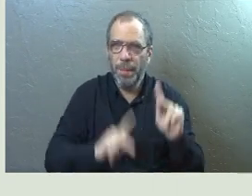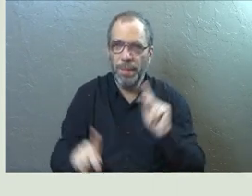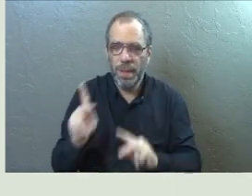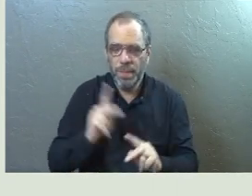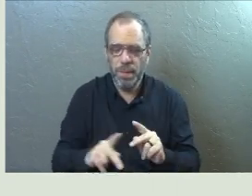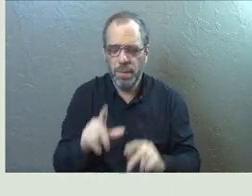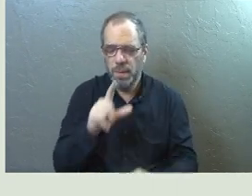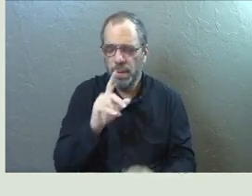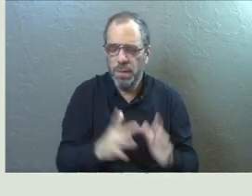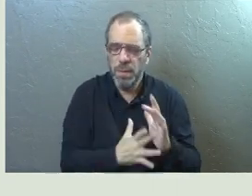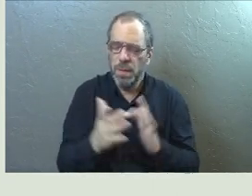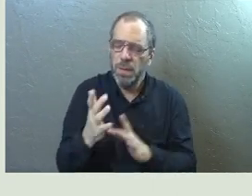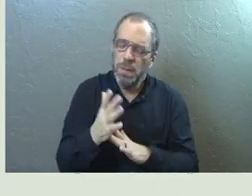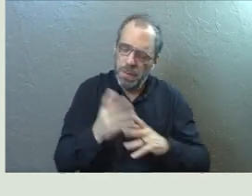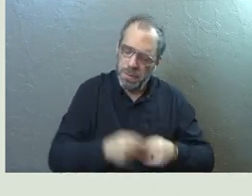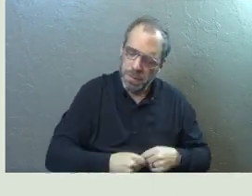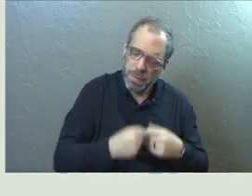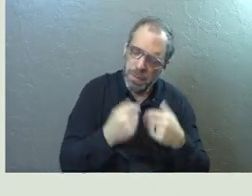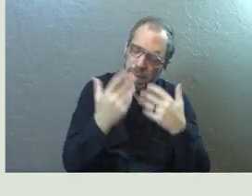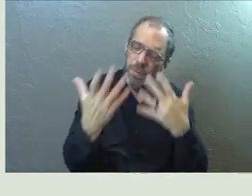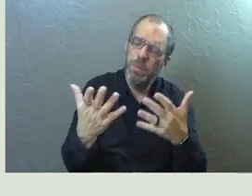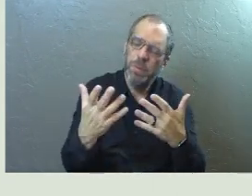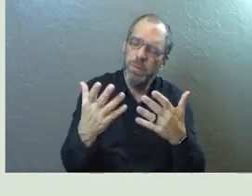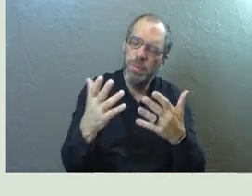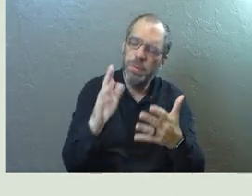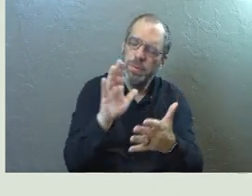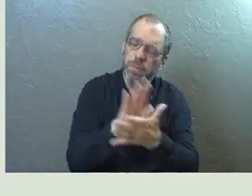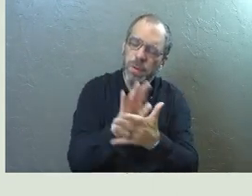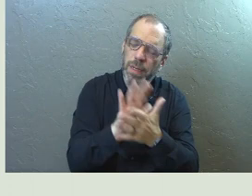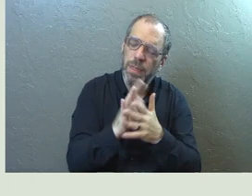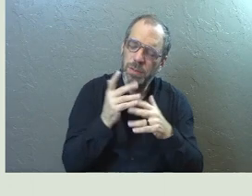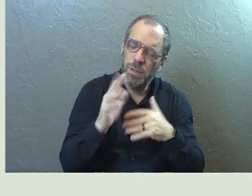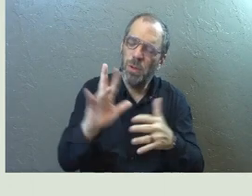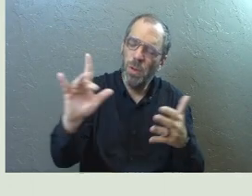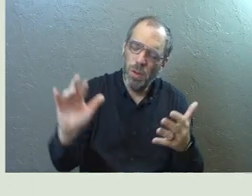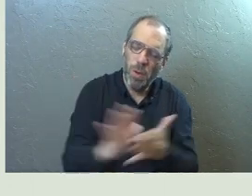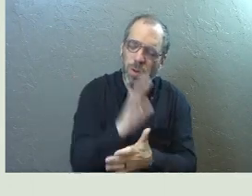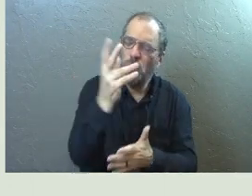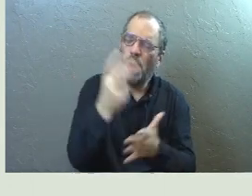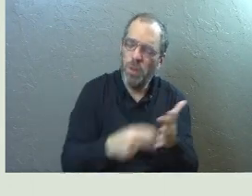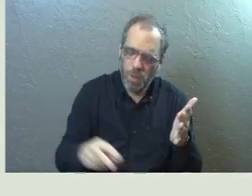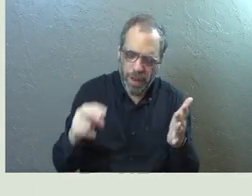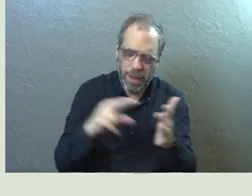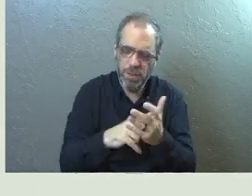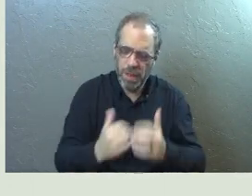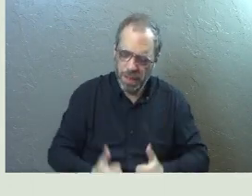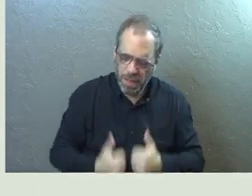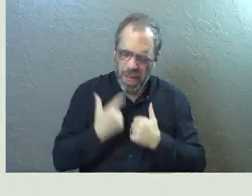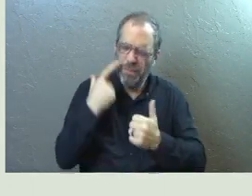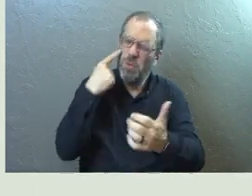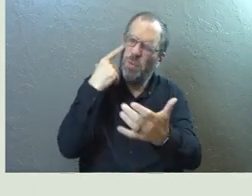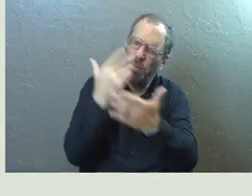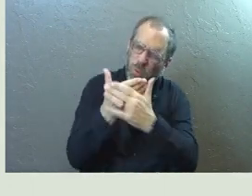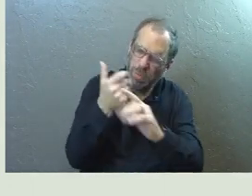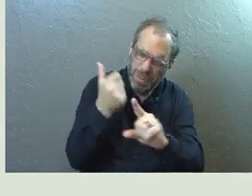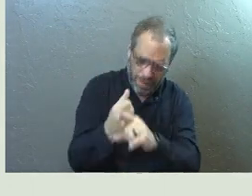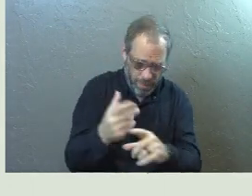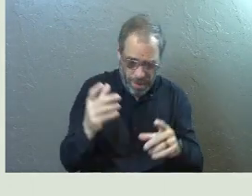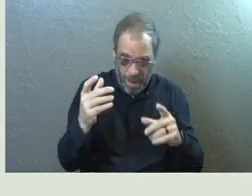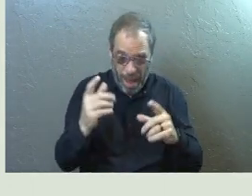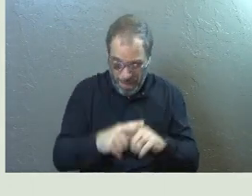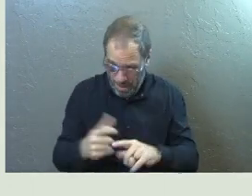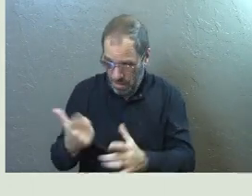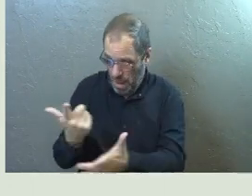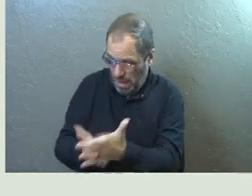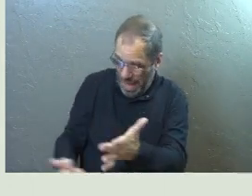Jesus, we give you praise and glory because you are the resurrection and the life. Thank you, Lord, that you came and you proved yourself, Lord. Not only